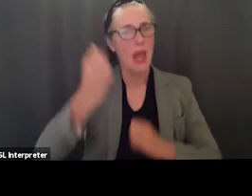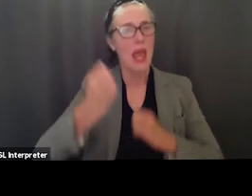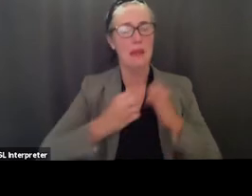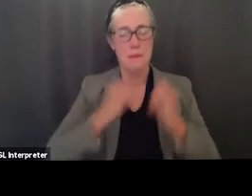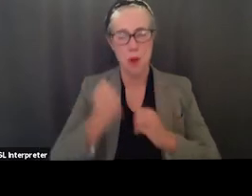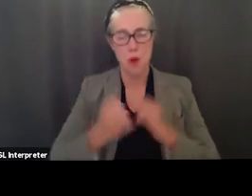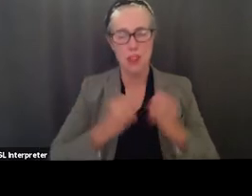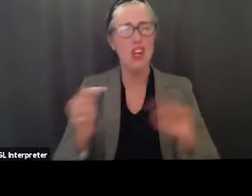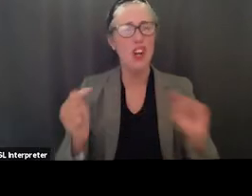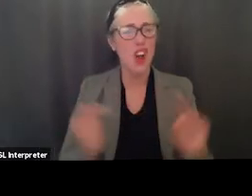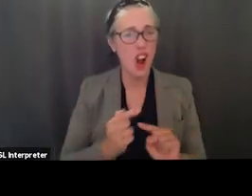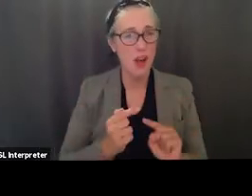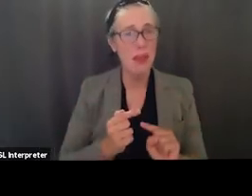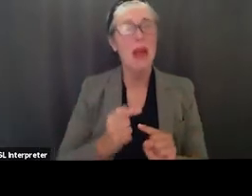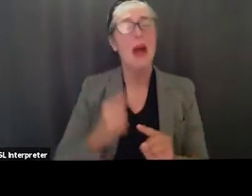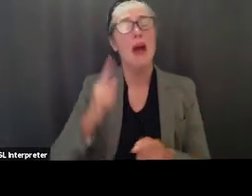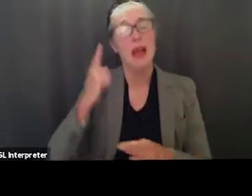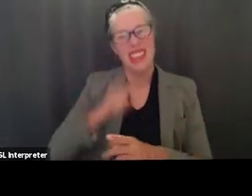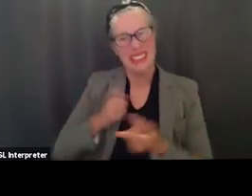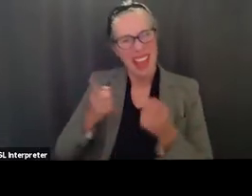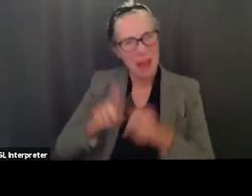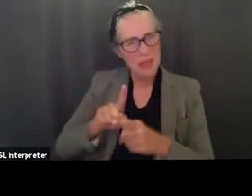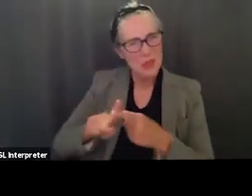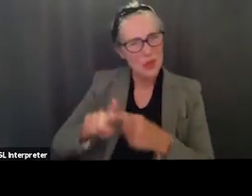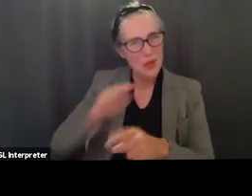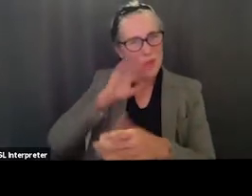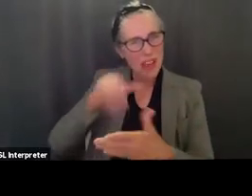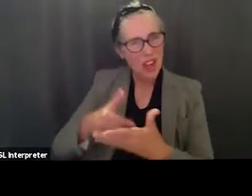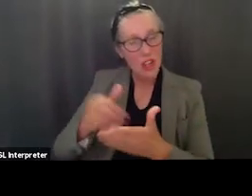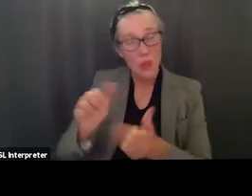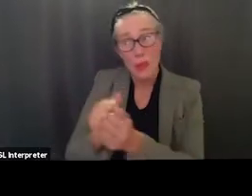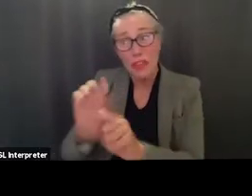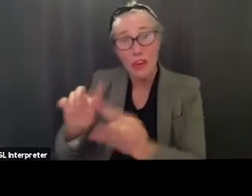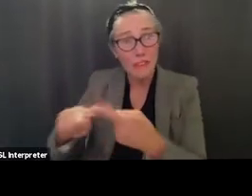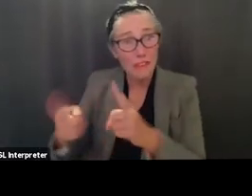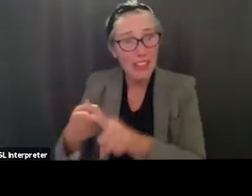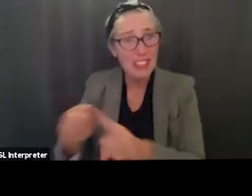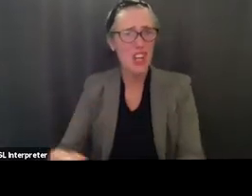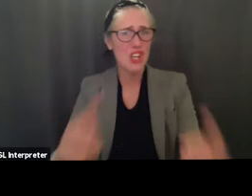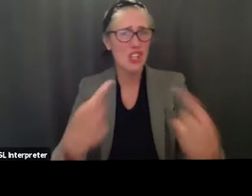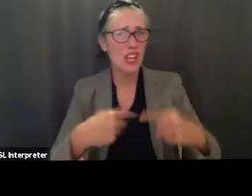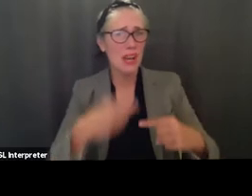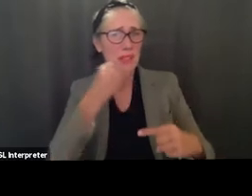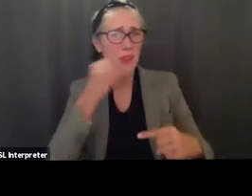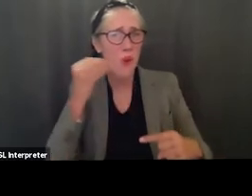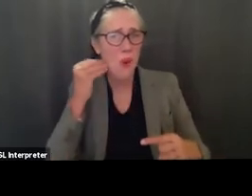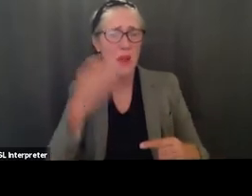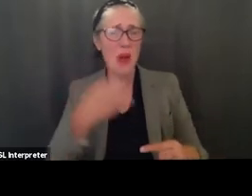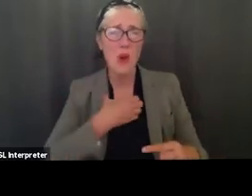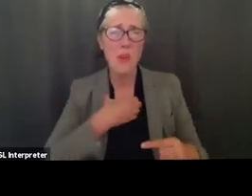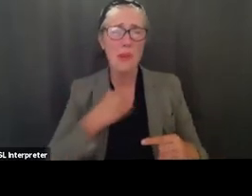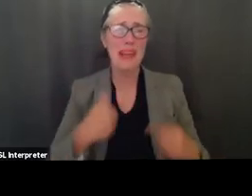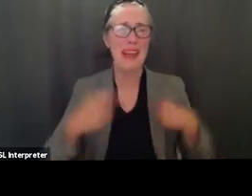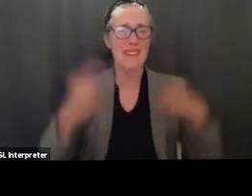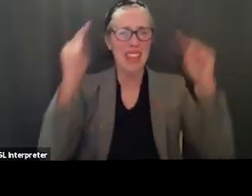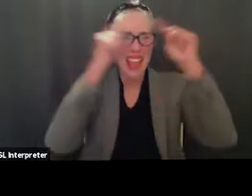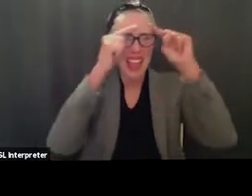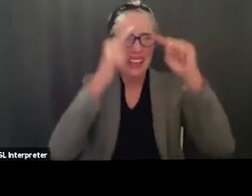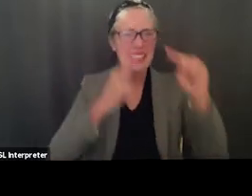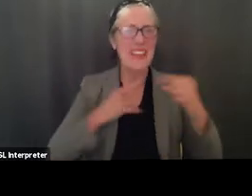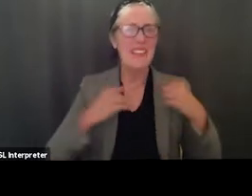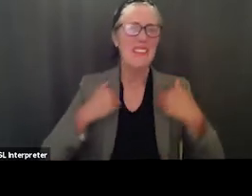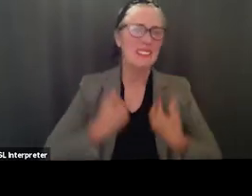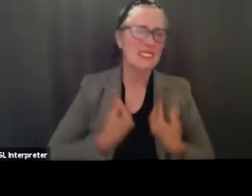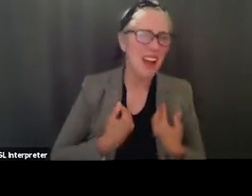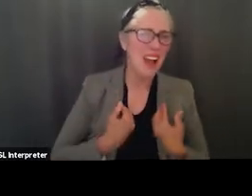friends by having to wear masks at school my daughter came home from school lots of times last year complaining about headaches and feeling more tired than